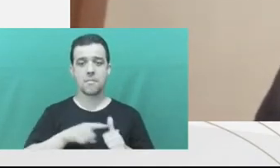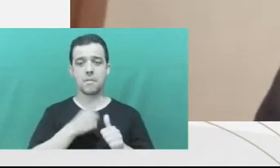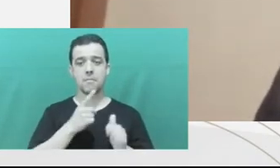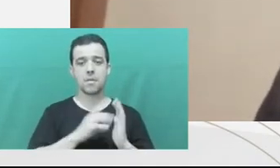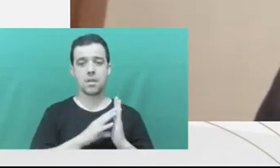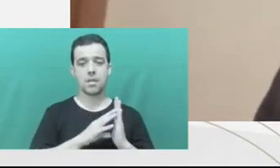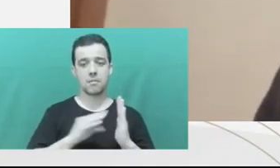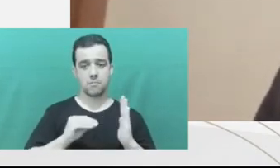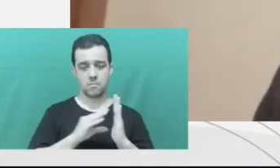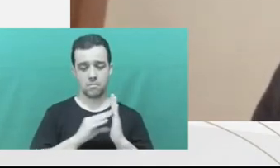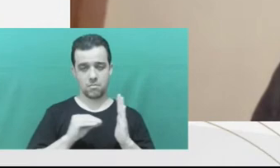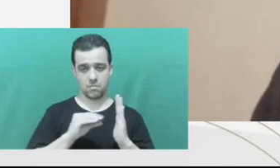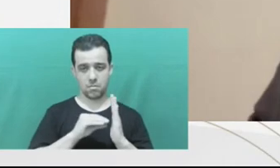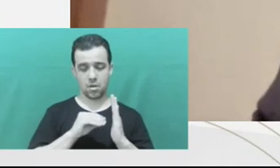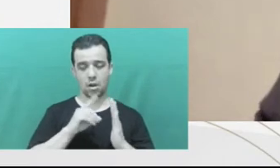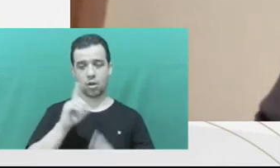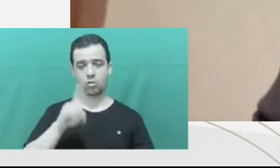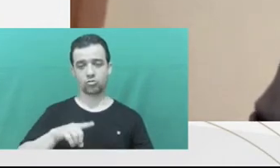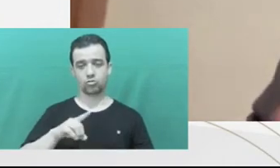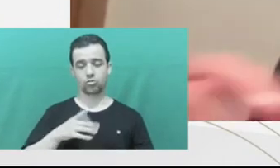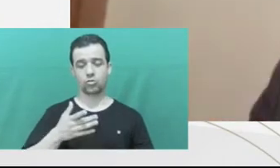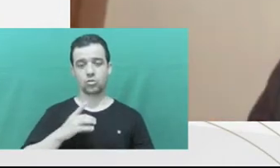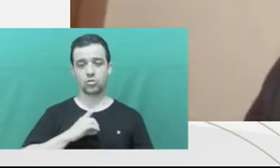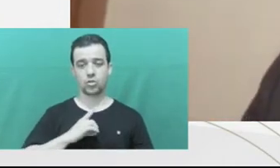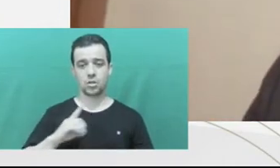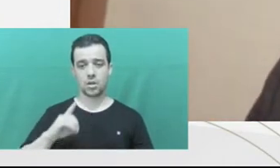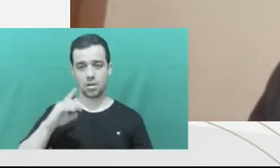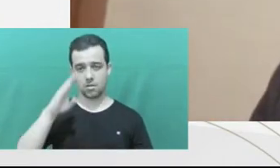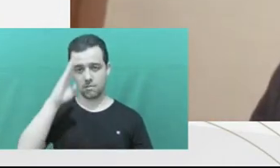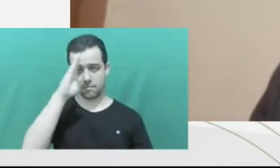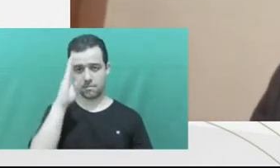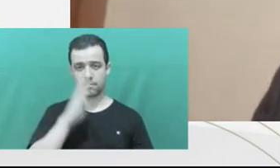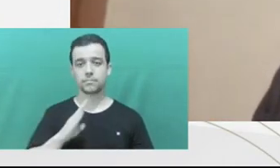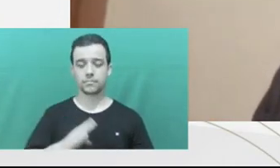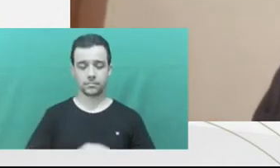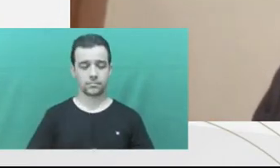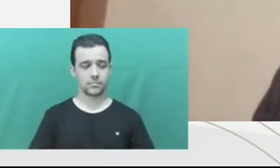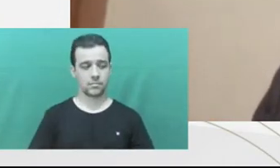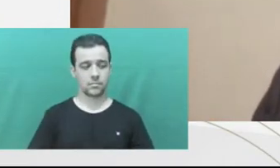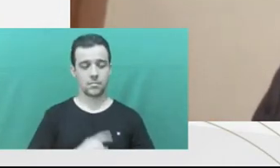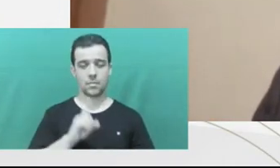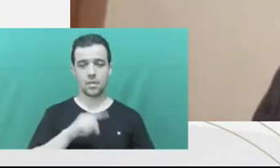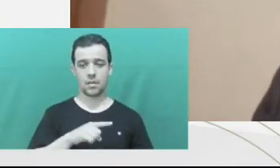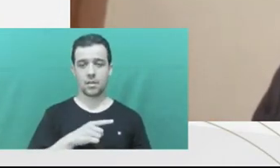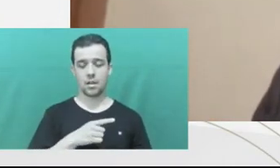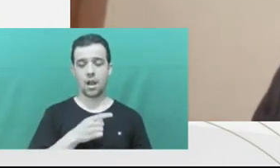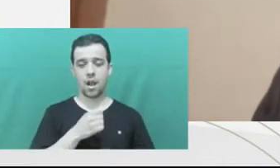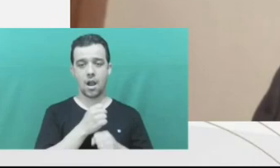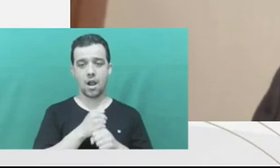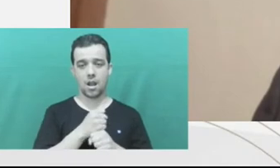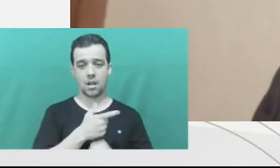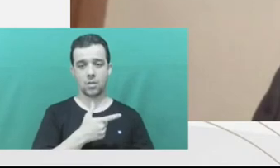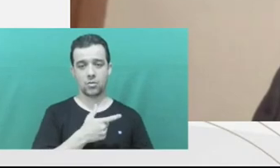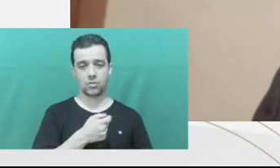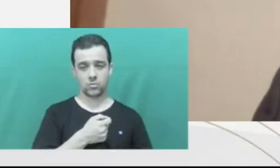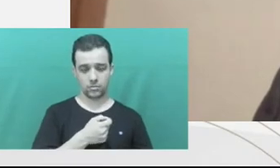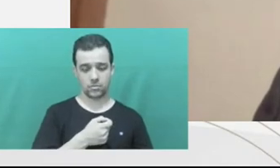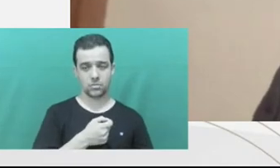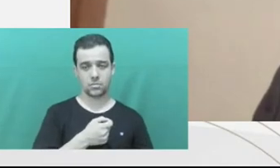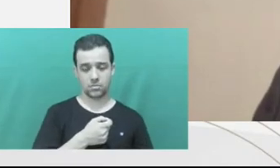first modality of plea bargaining in the Brazilian law. Then we went to